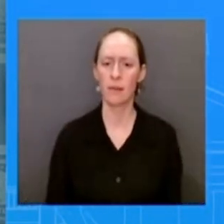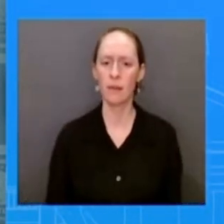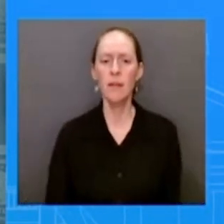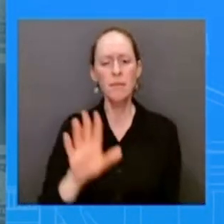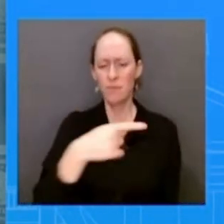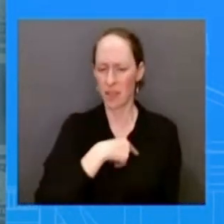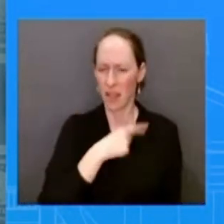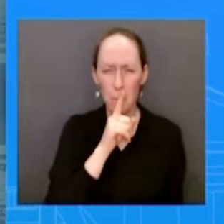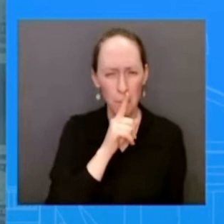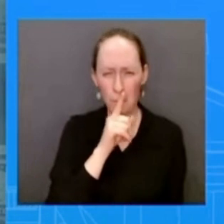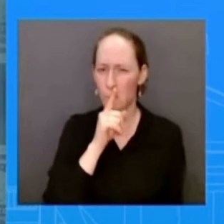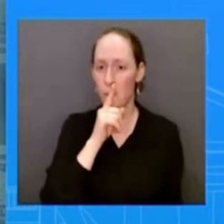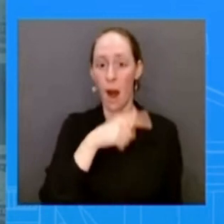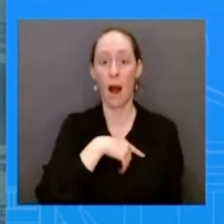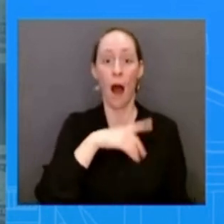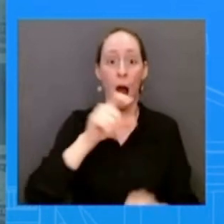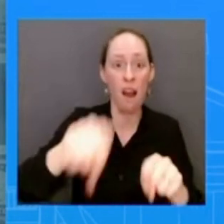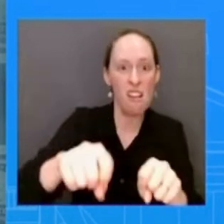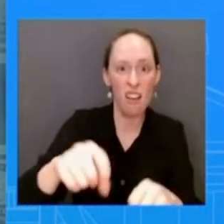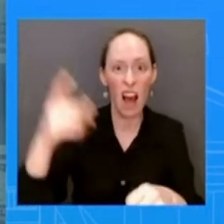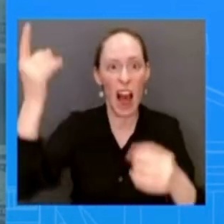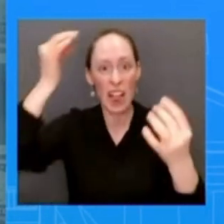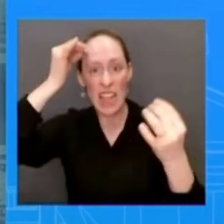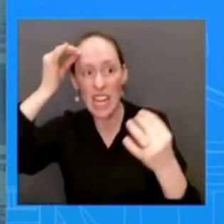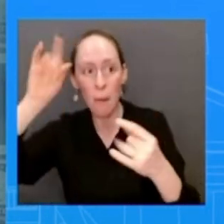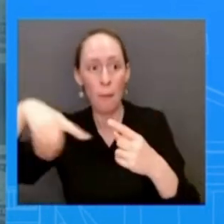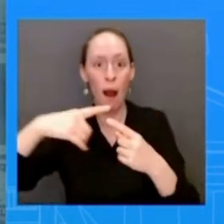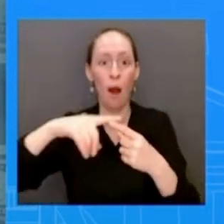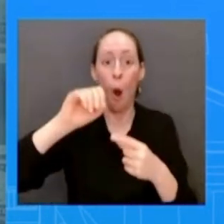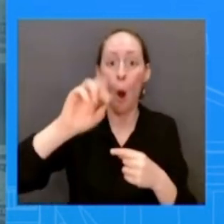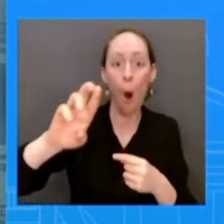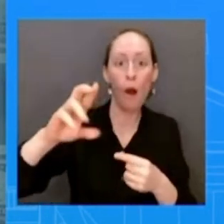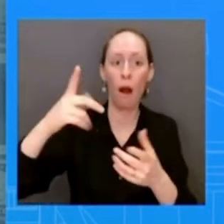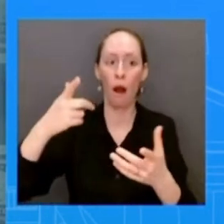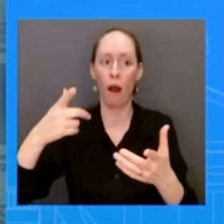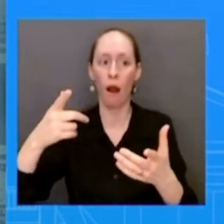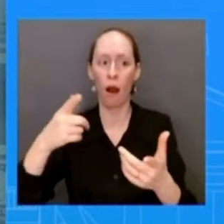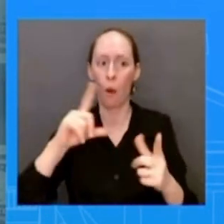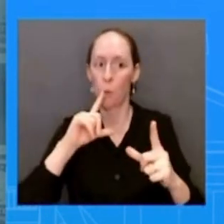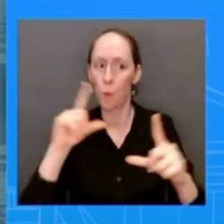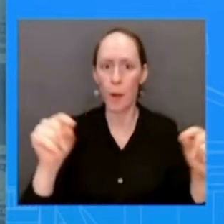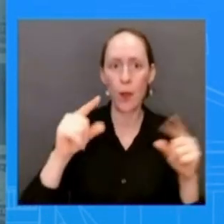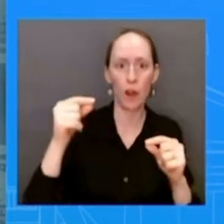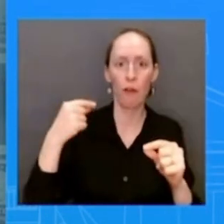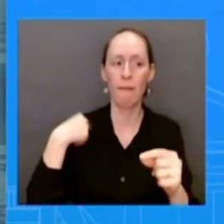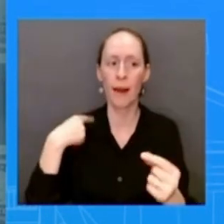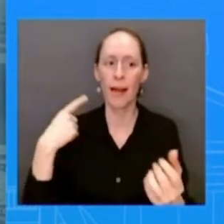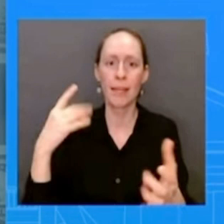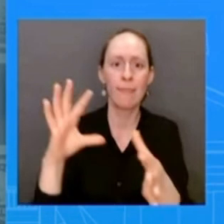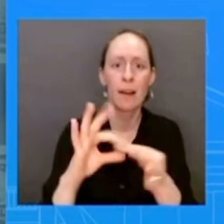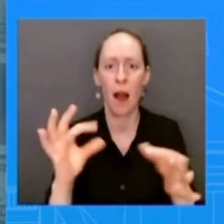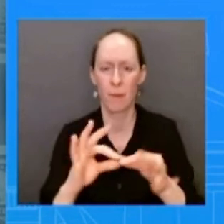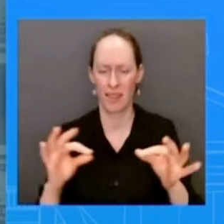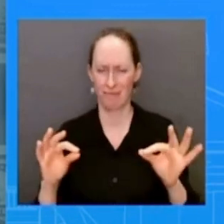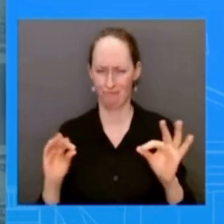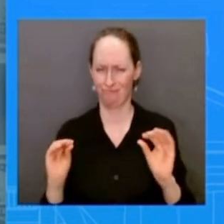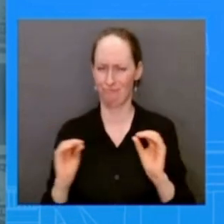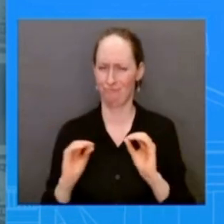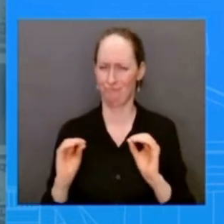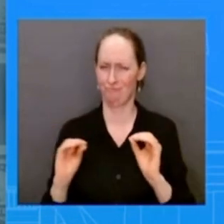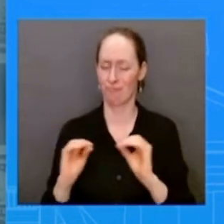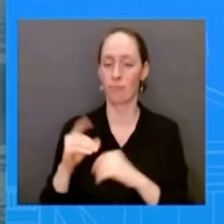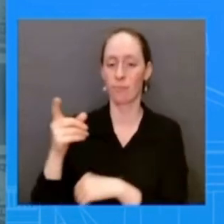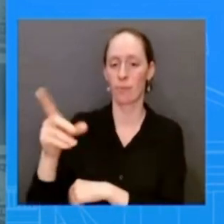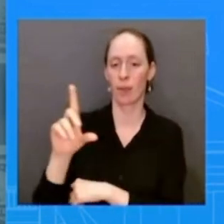saying that i'm not going to speak to rumors there are rumors out there clearly the department of homeland security is working through ways on how to move